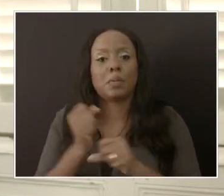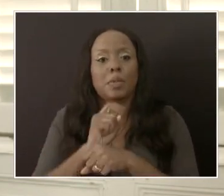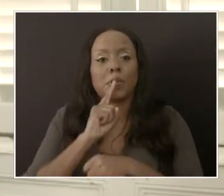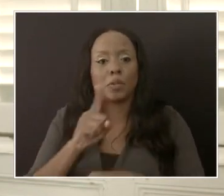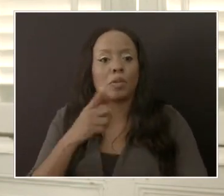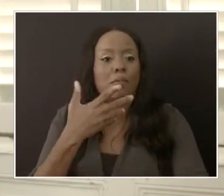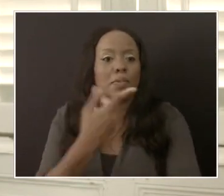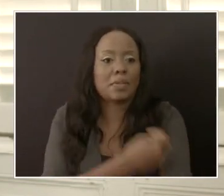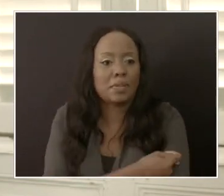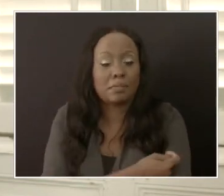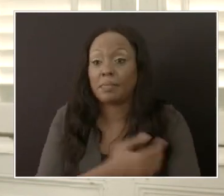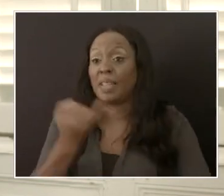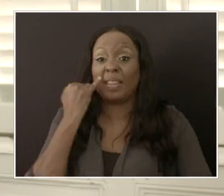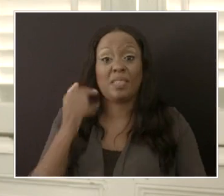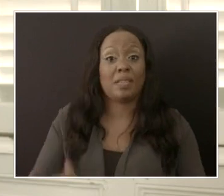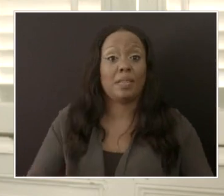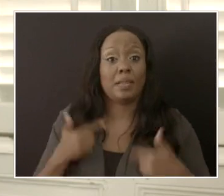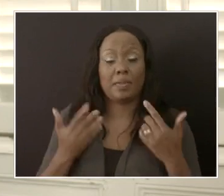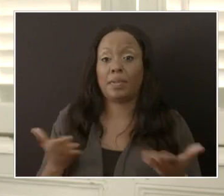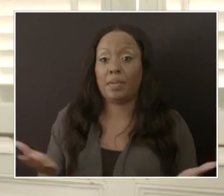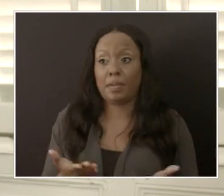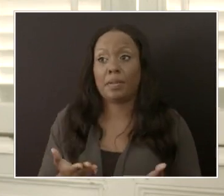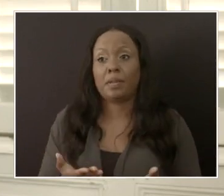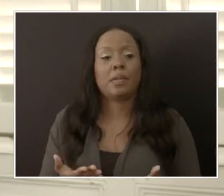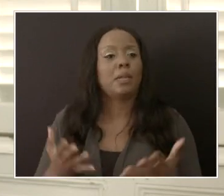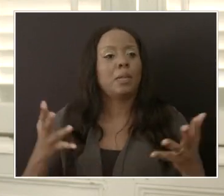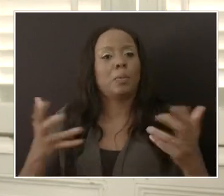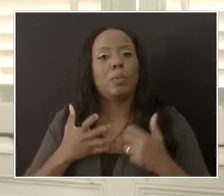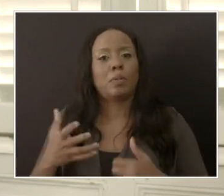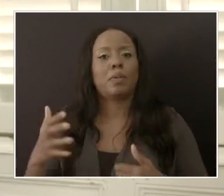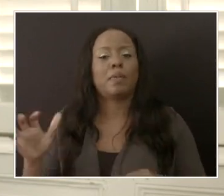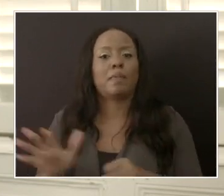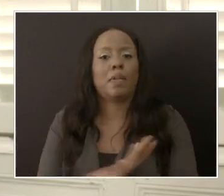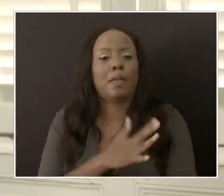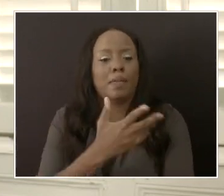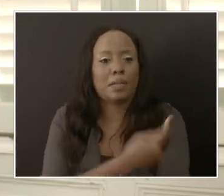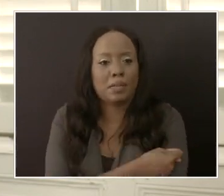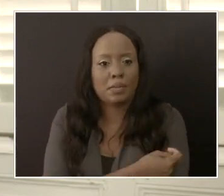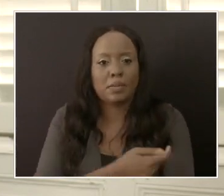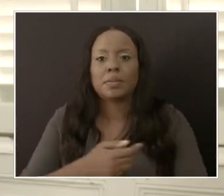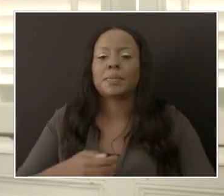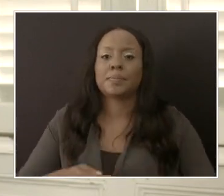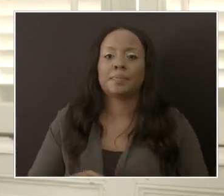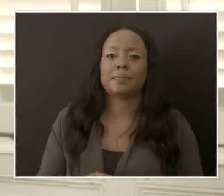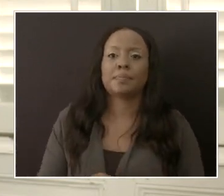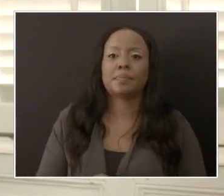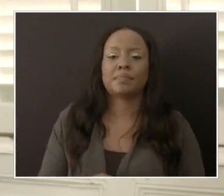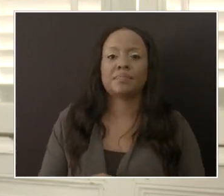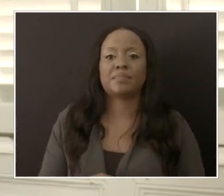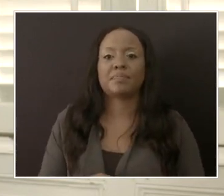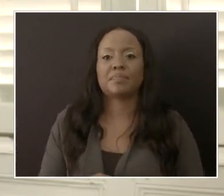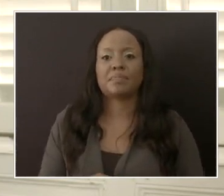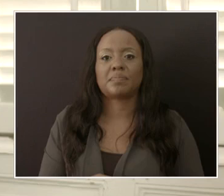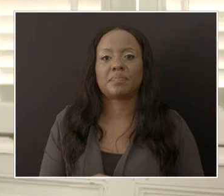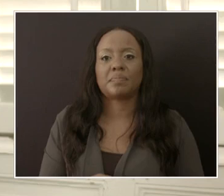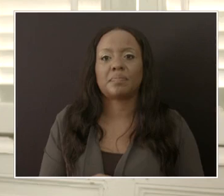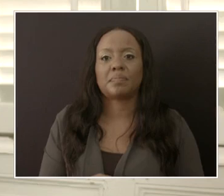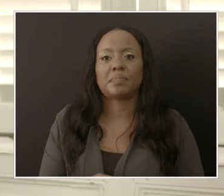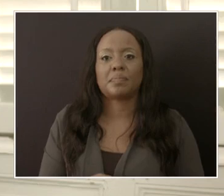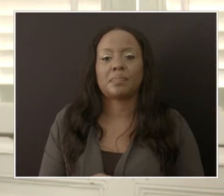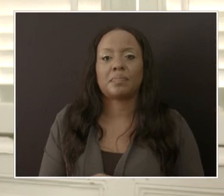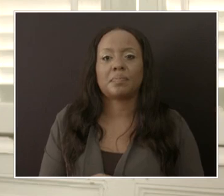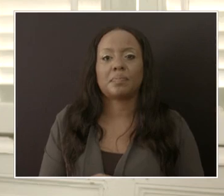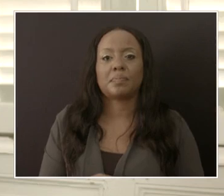Even if you're living here in Barbados, you need to be fully vaccinated. We have seen, as Dr. Jor said, the 90